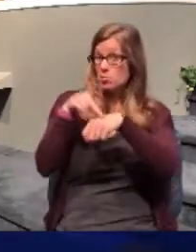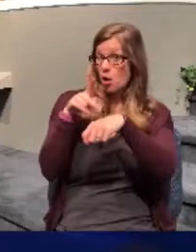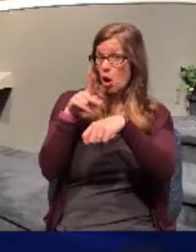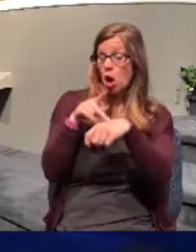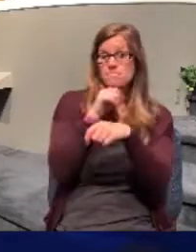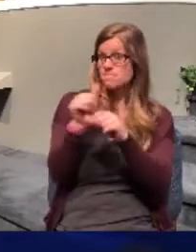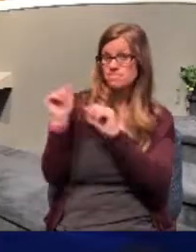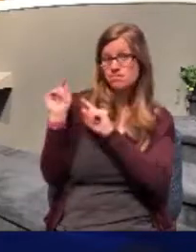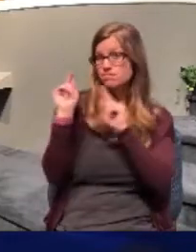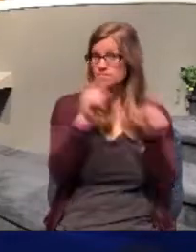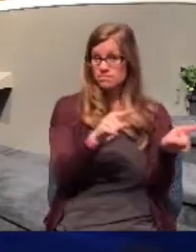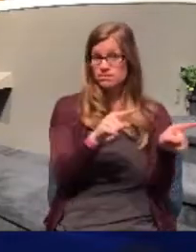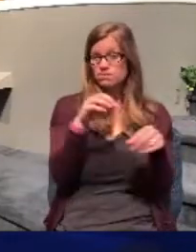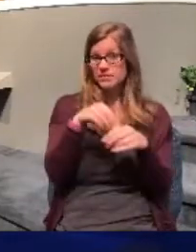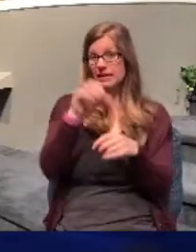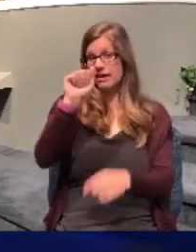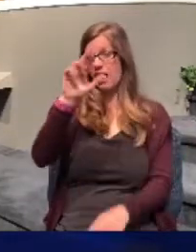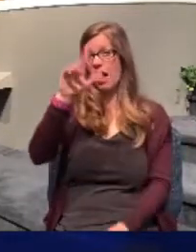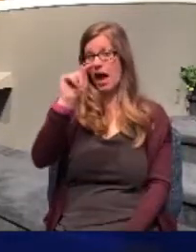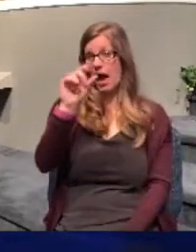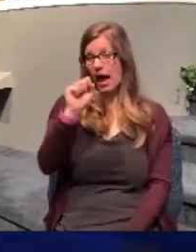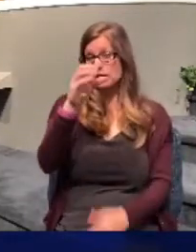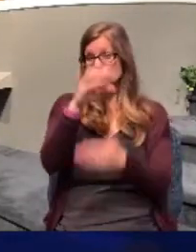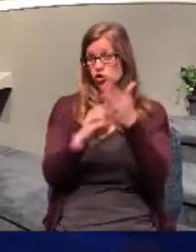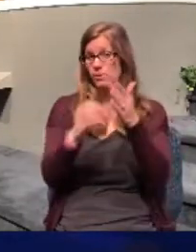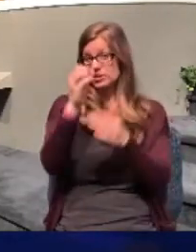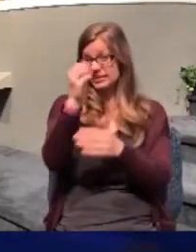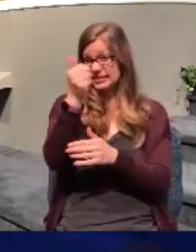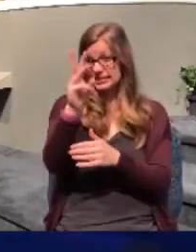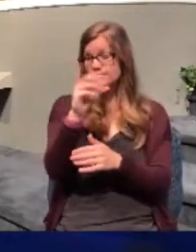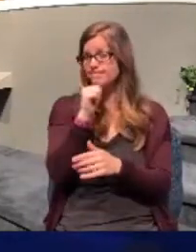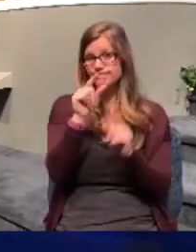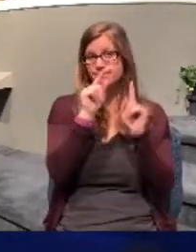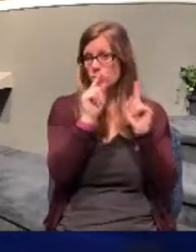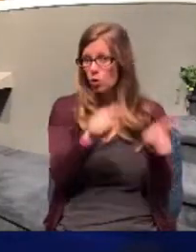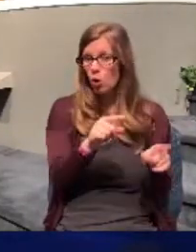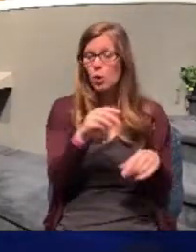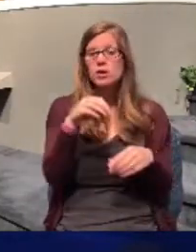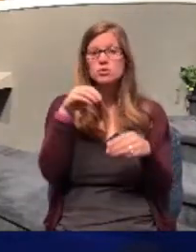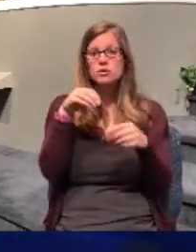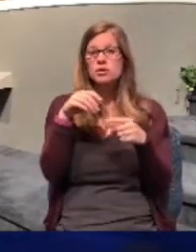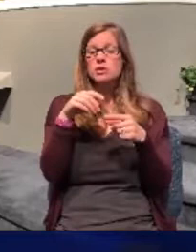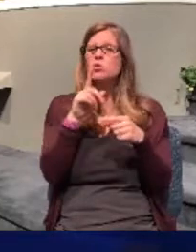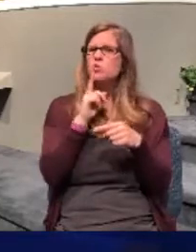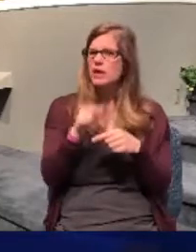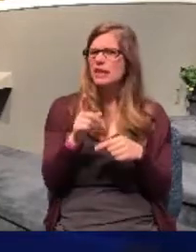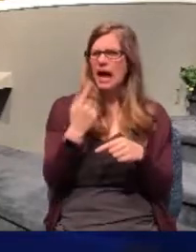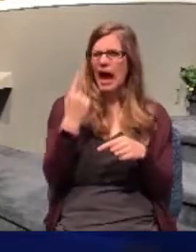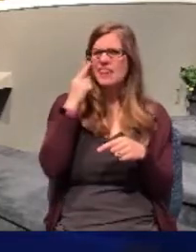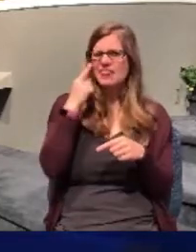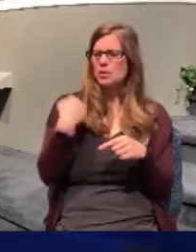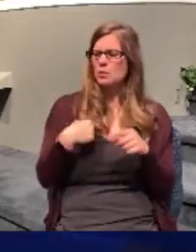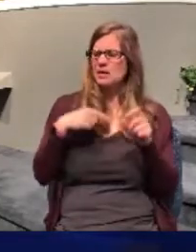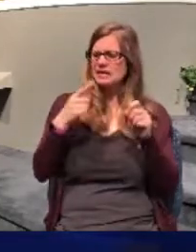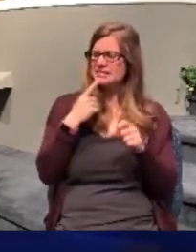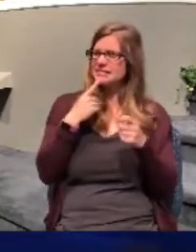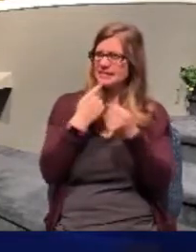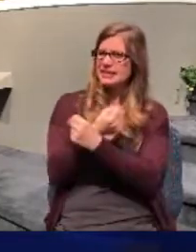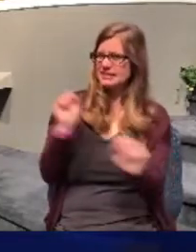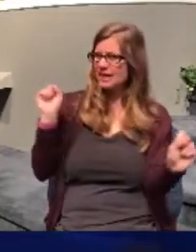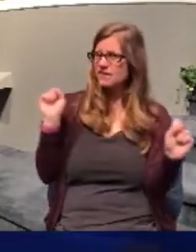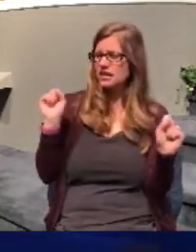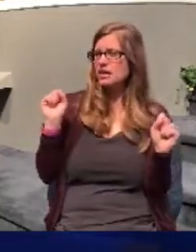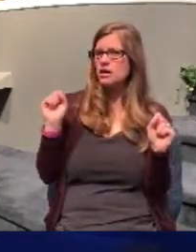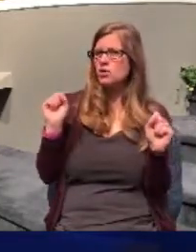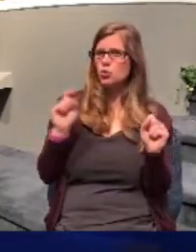go here in Acts chapter 16 to a synagogue in Philippi, I think we can safely assume that